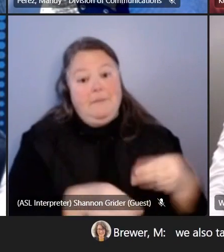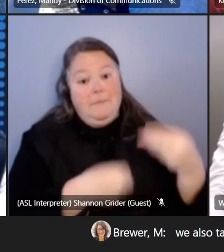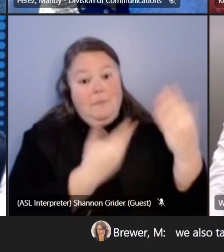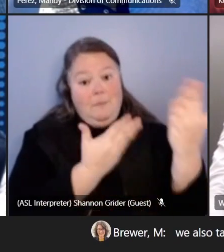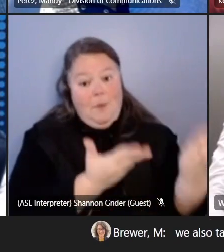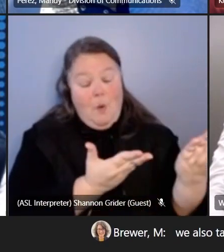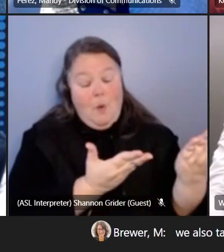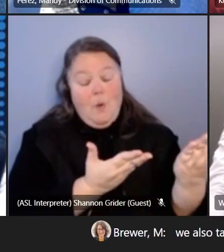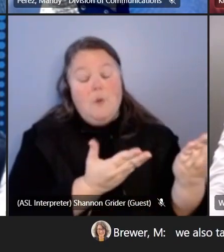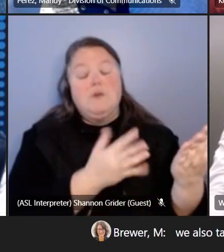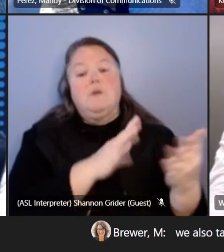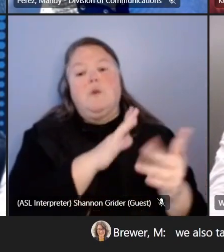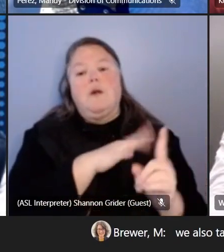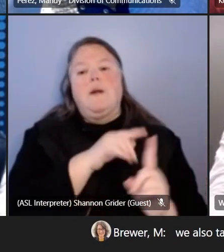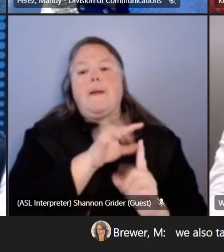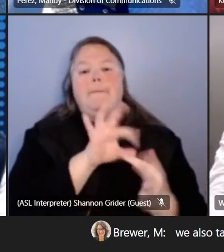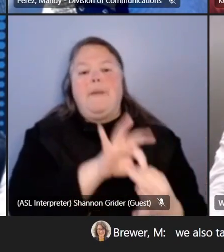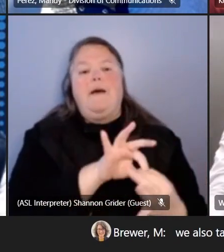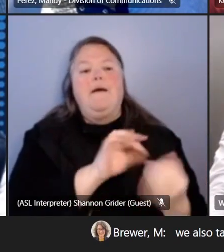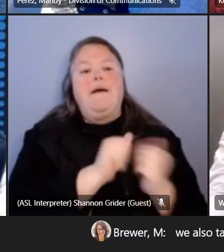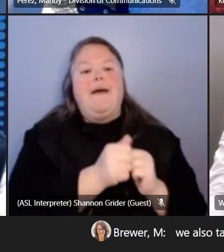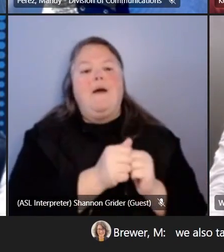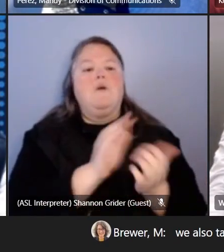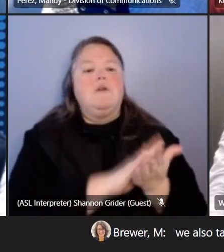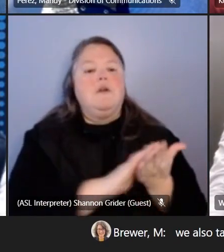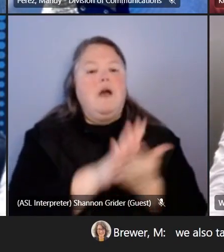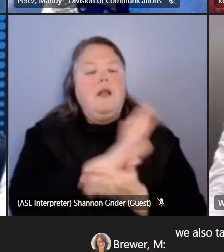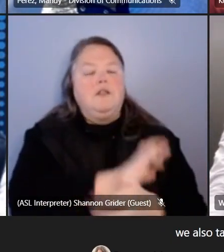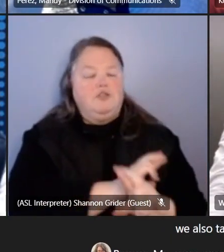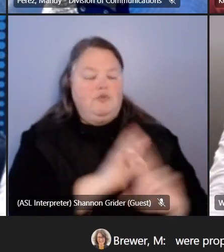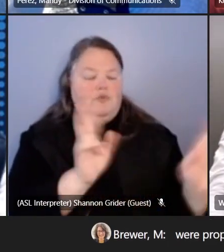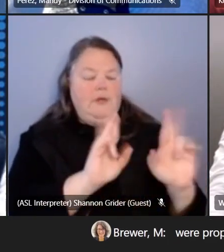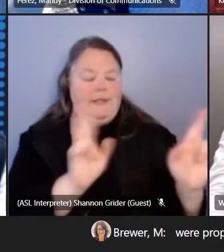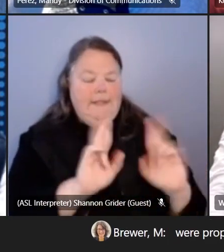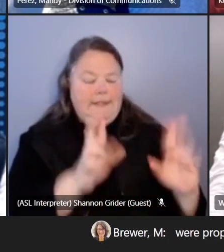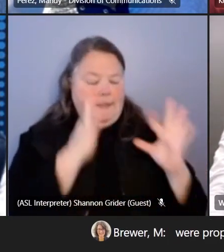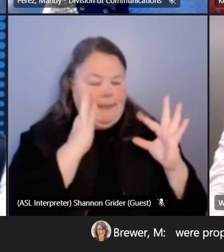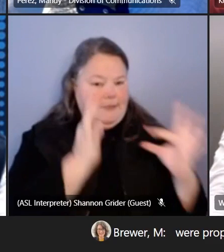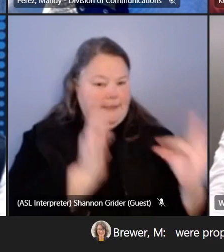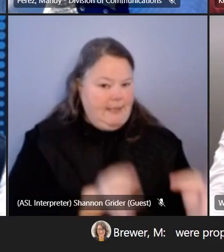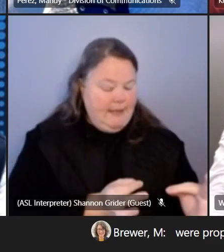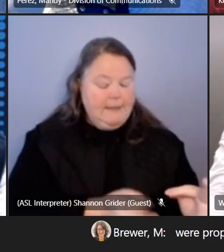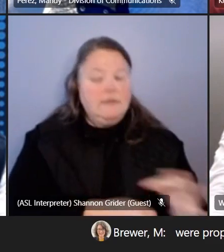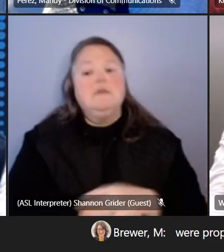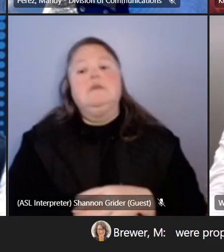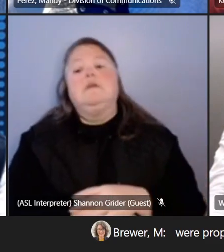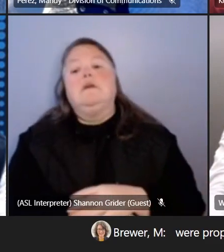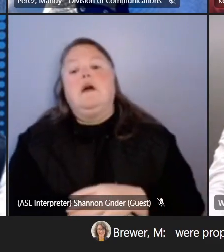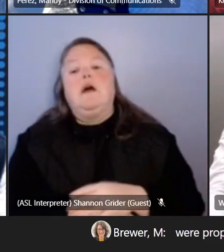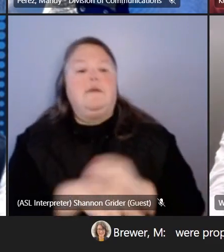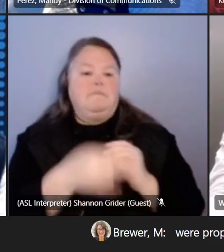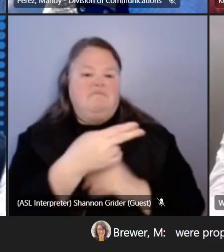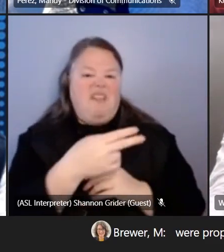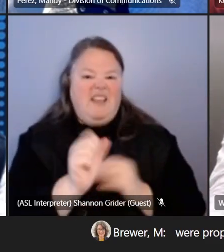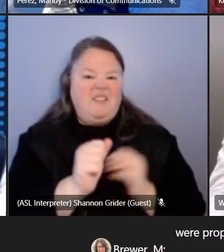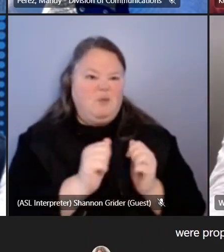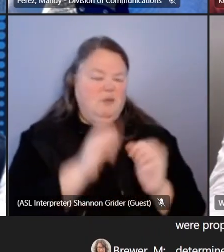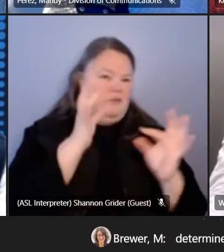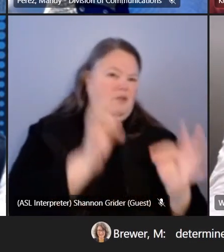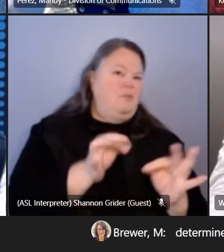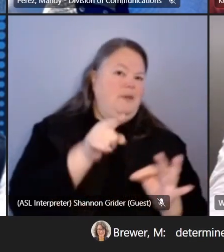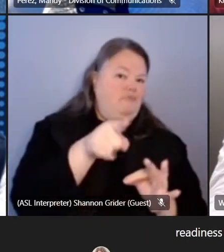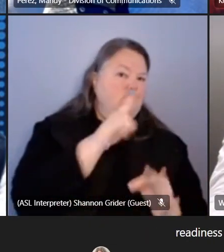were around how post-secondary readiness is determined at the schools for at our high schools in particular